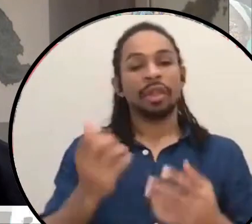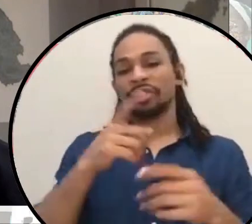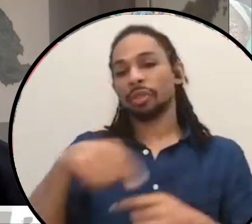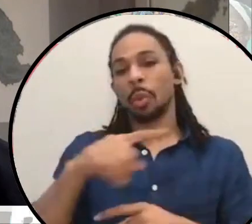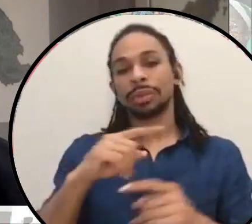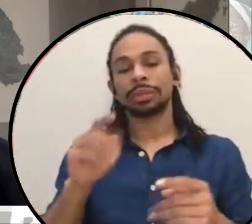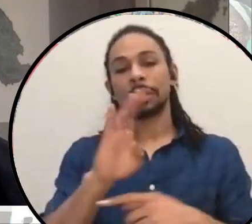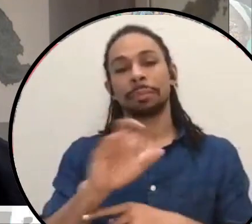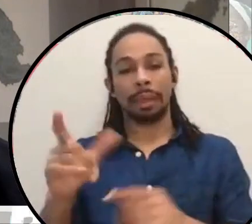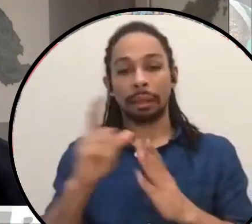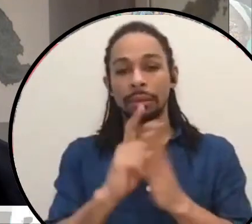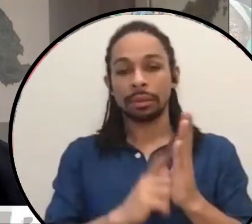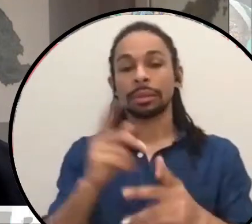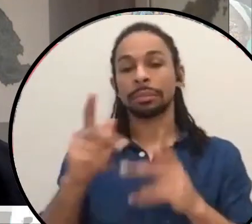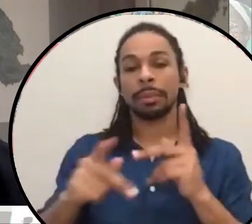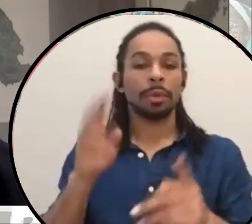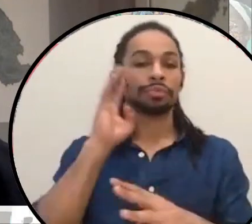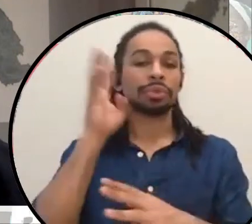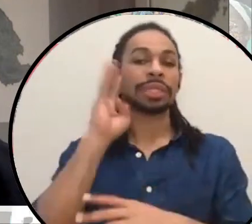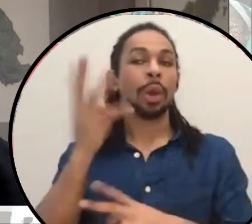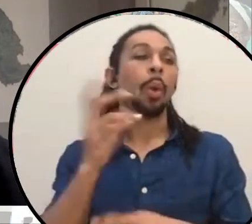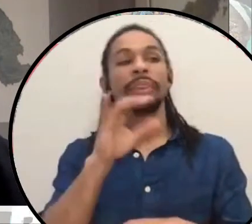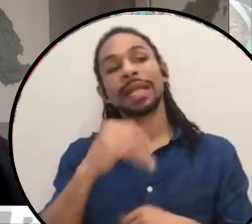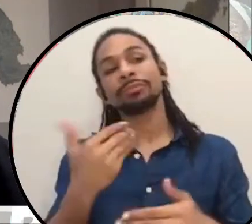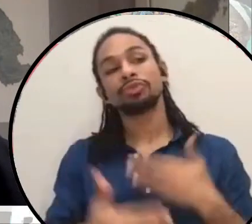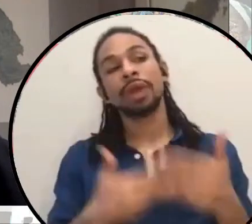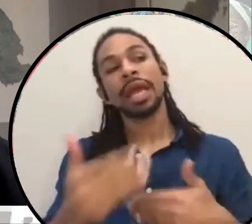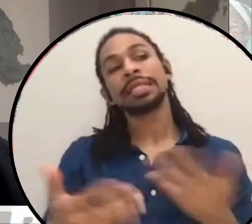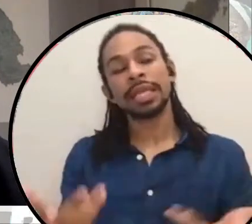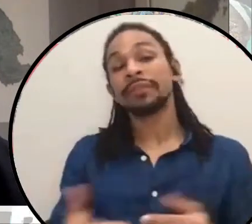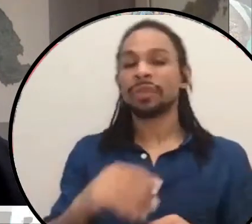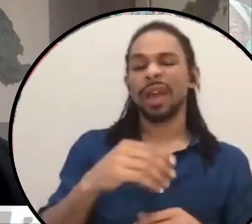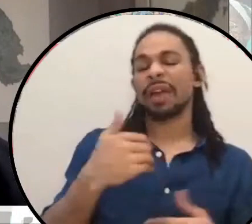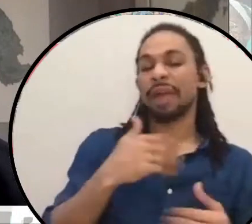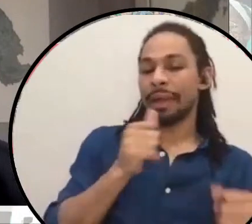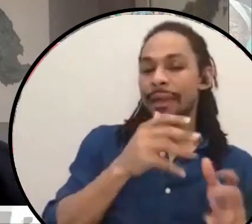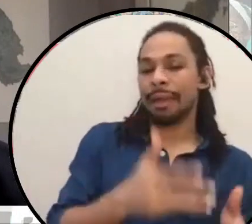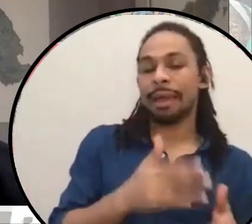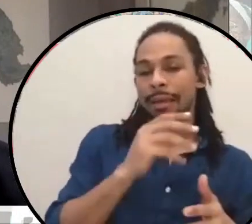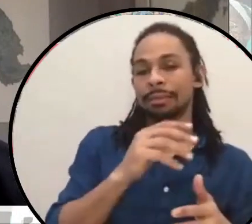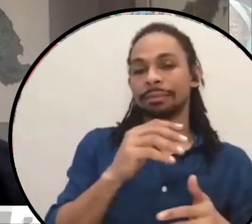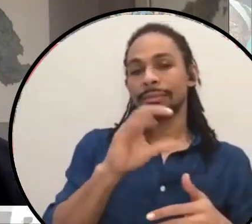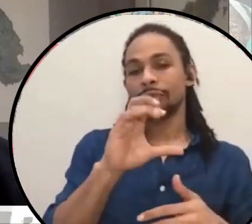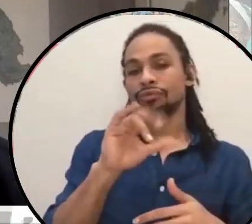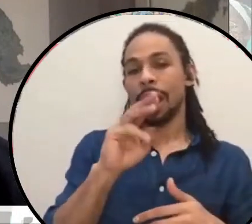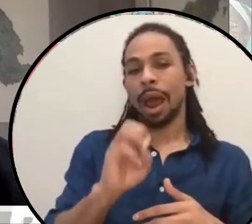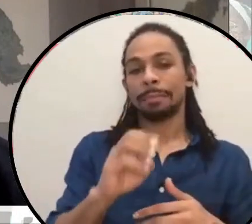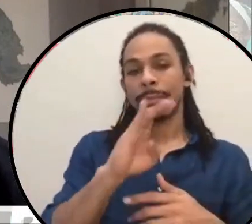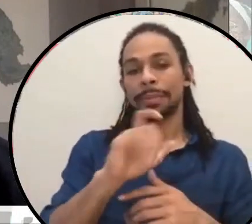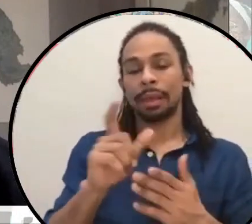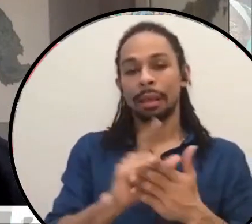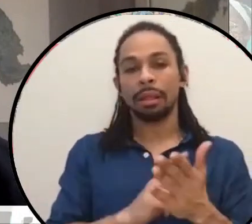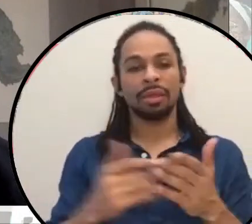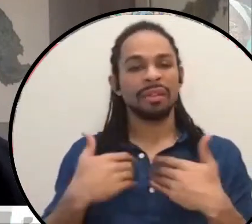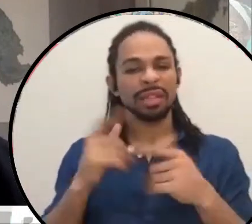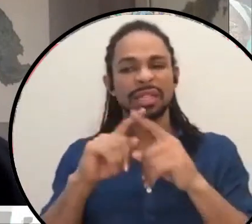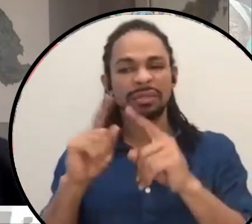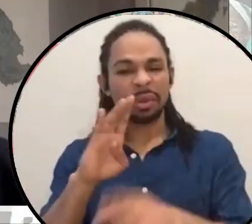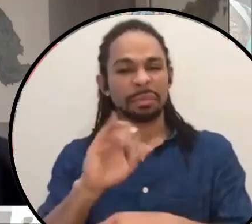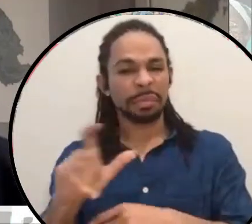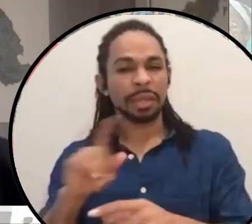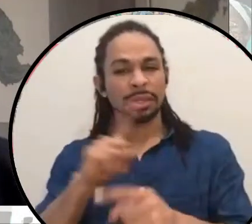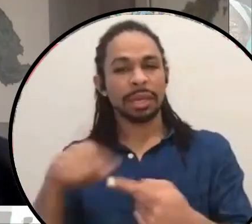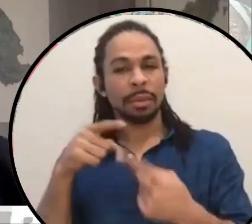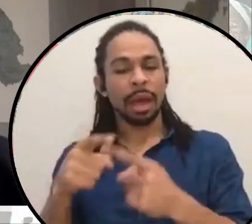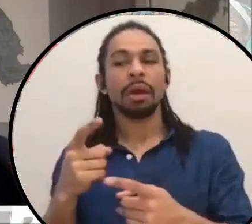are progressive. Like there was a hate crime bill. There is all these bills that further criminalize carrying weapons. And